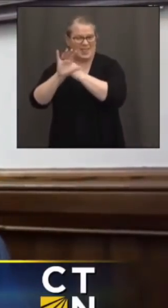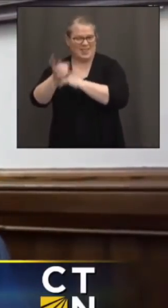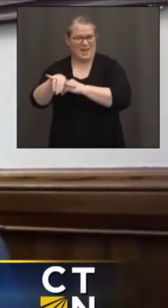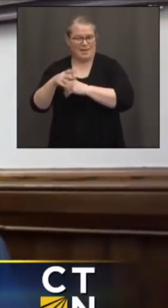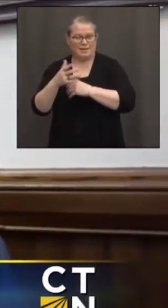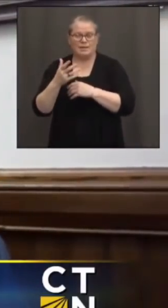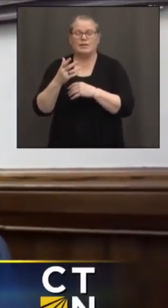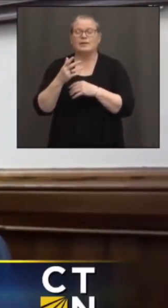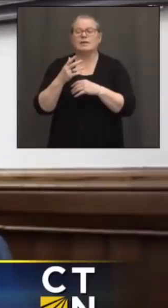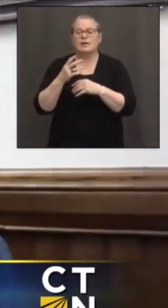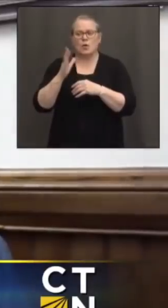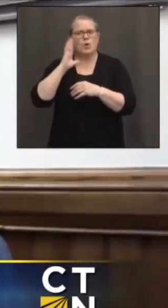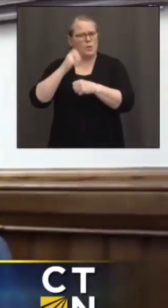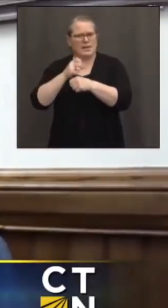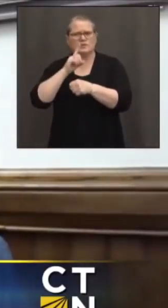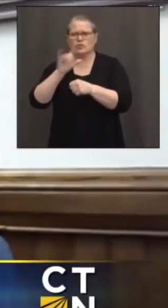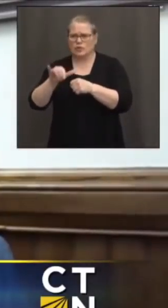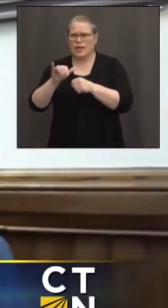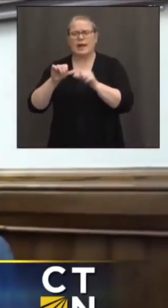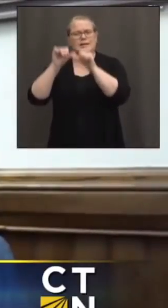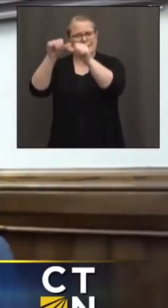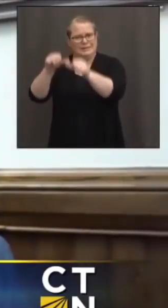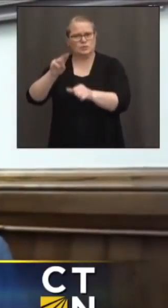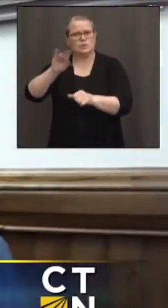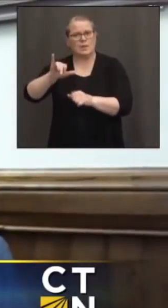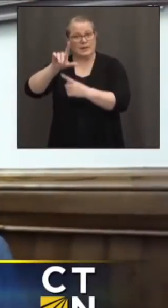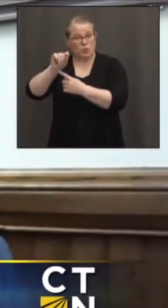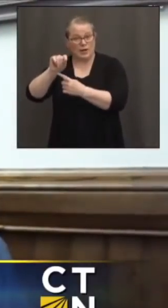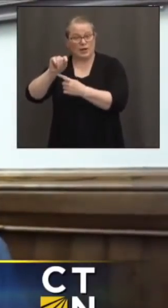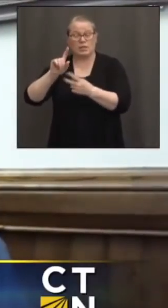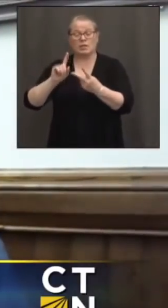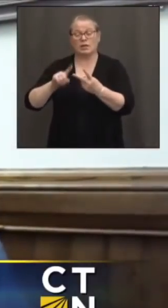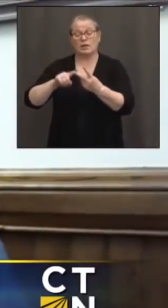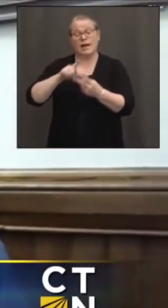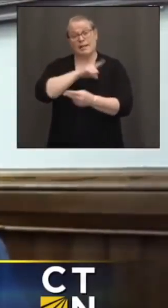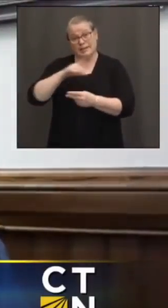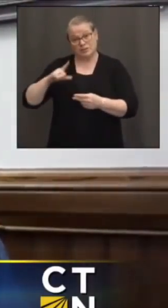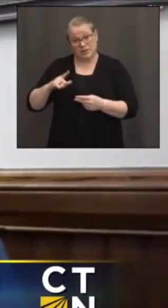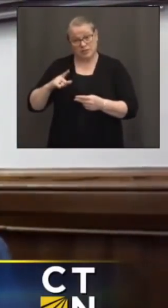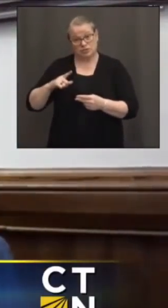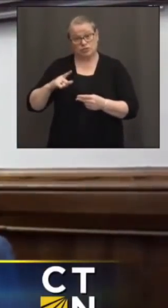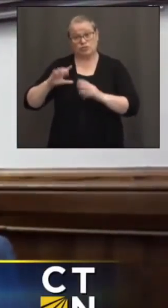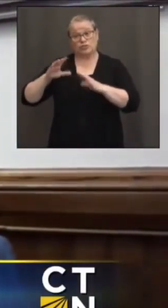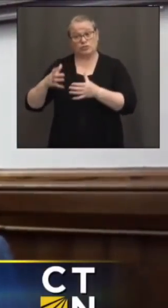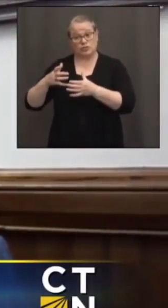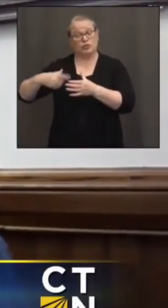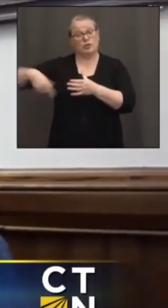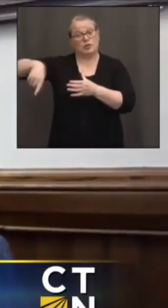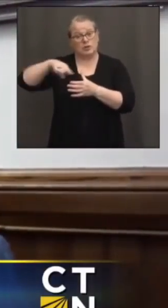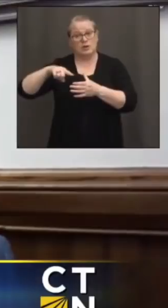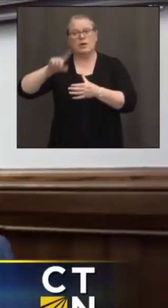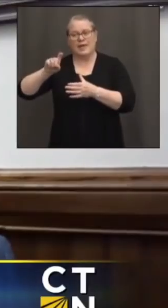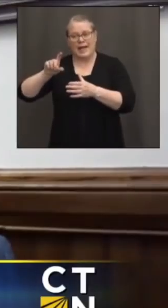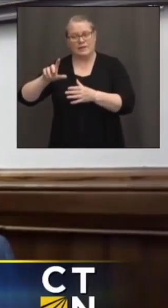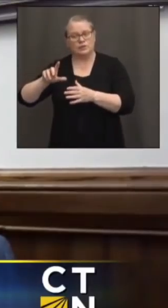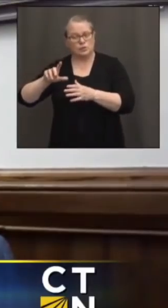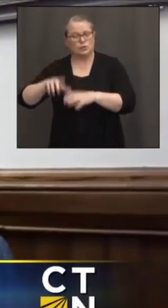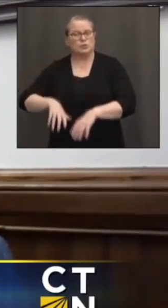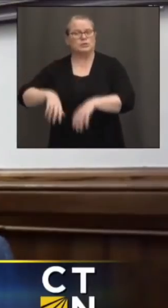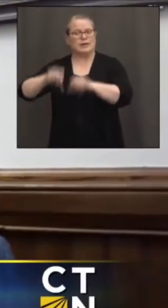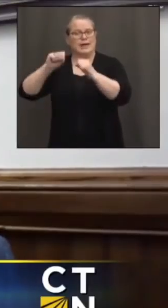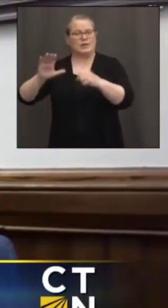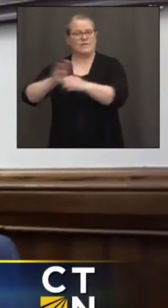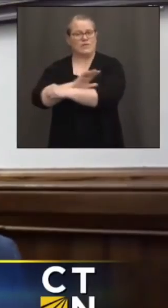make sure it's expanded to May 20th. When it comes to the legislature, obviously, they have to take up a full bill on their